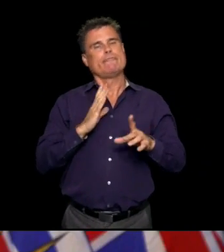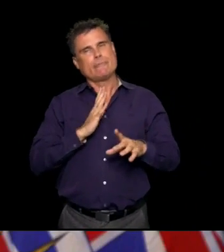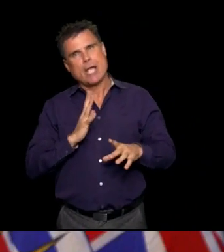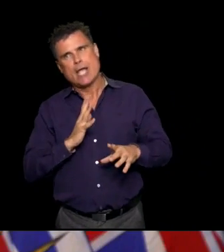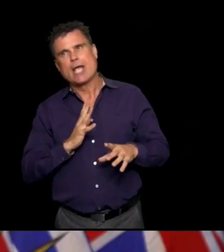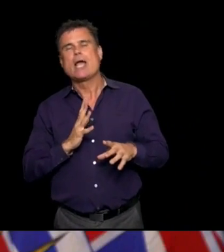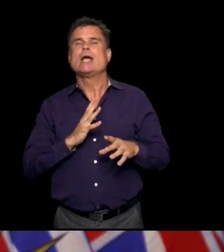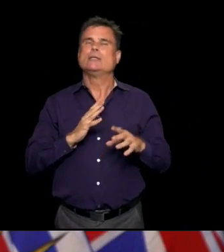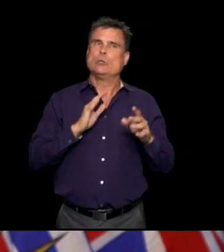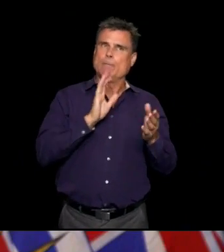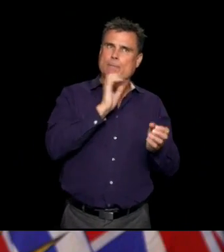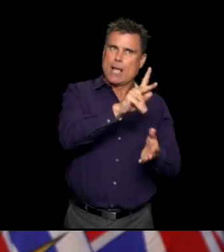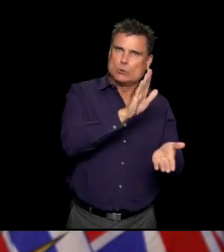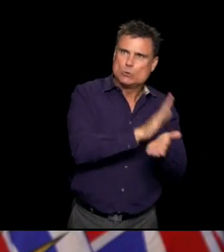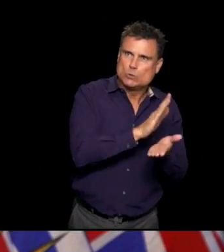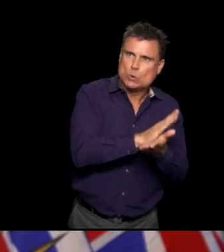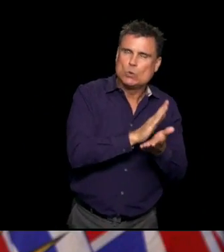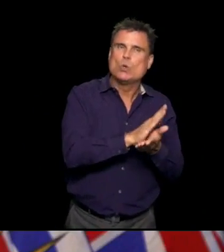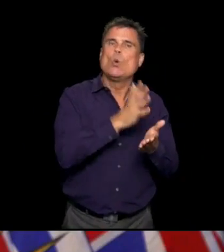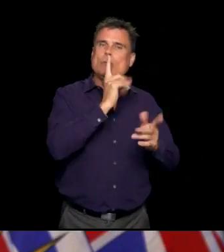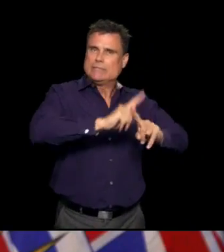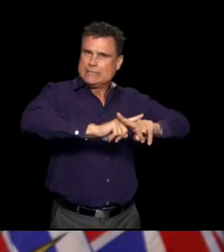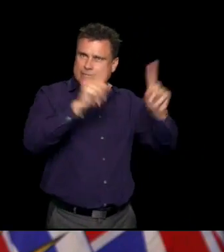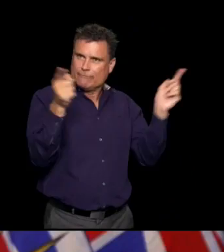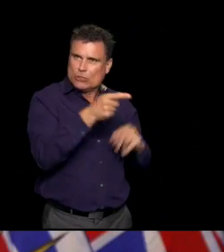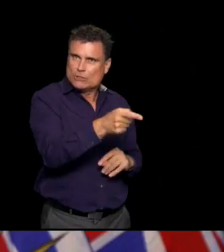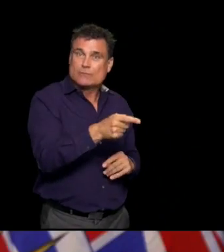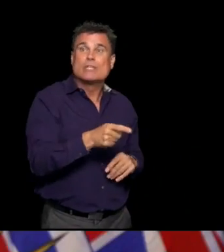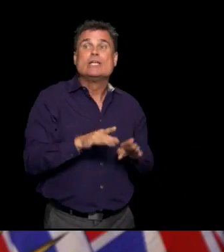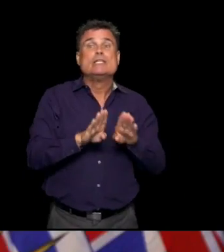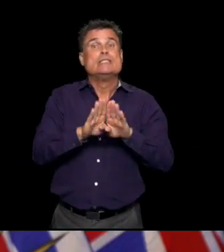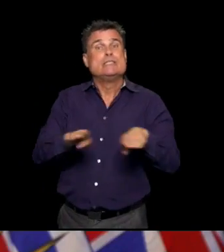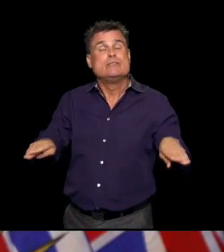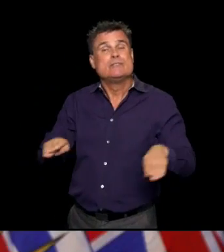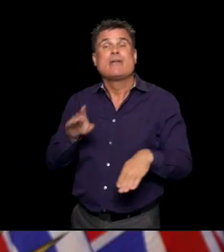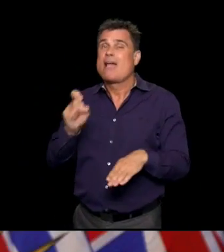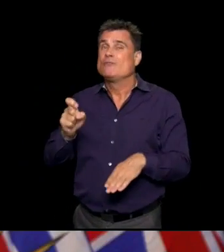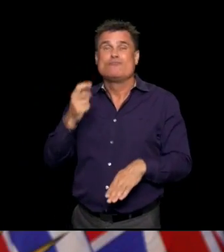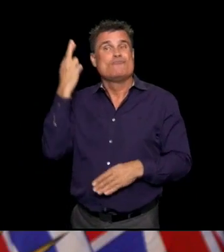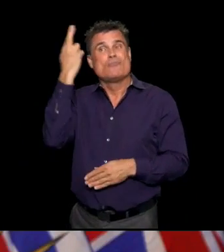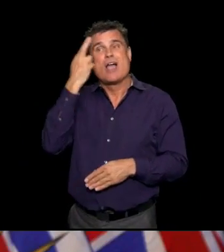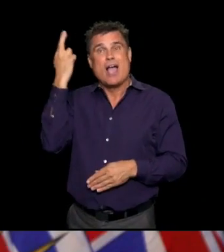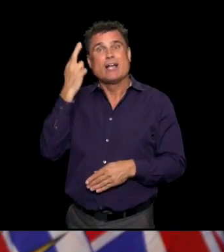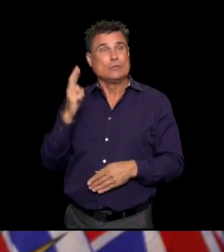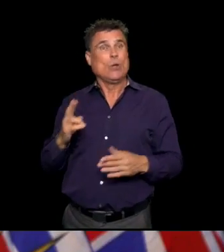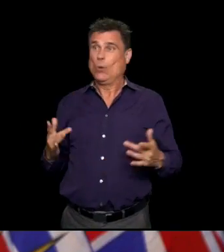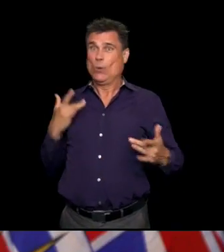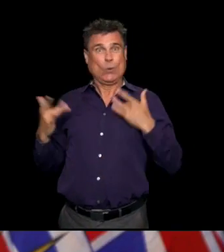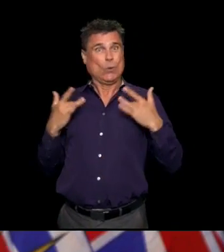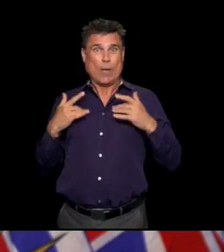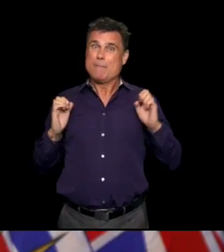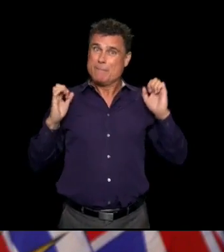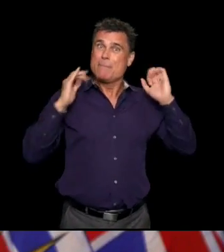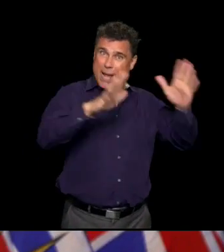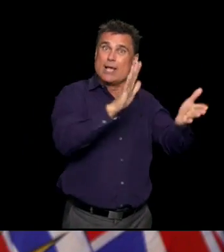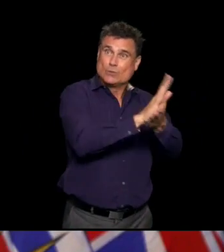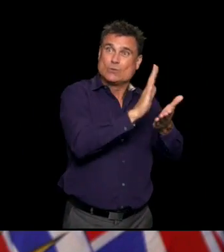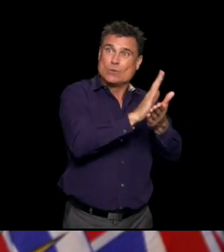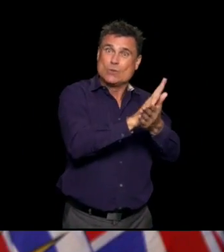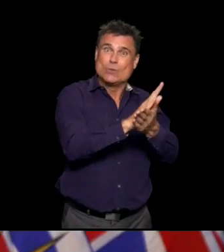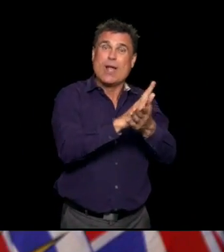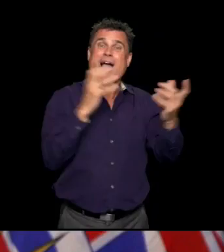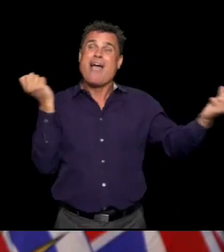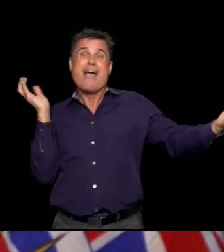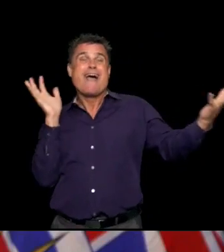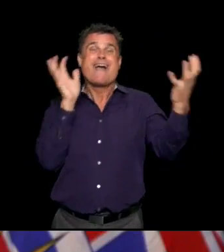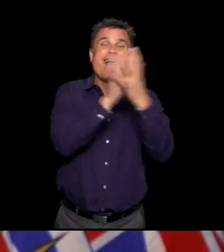about, oh, yeah, I'm going back to school, but no, I can't hug my friends this year. It's going to be a new school this year. And in the first couple of weeks